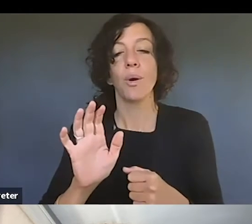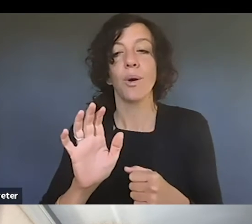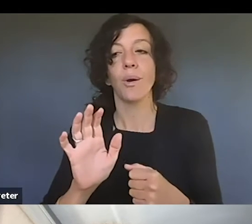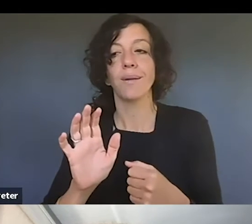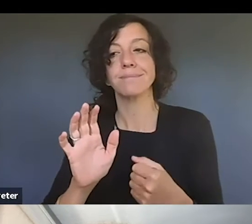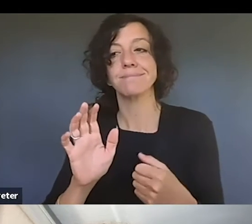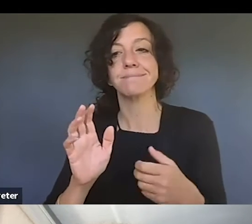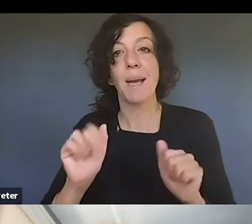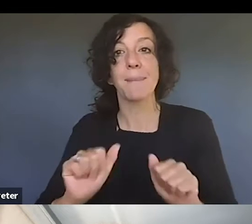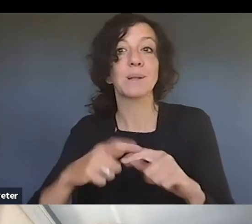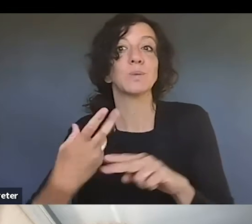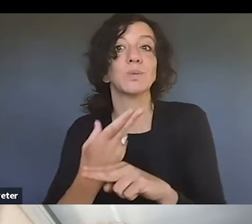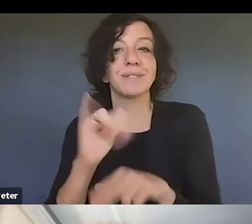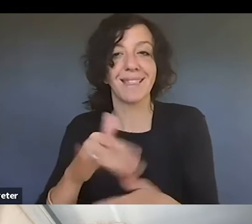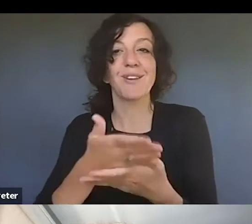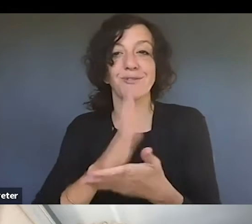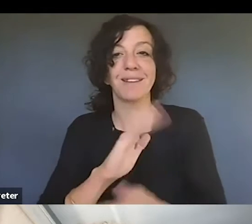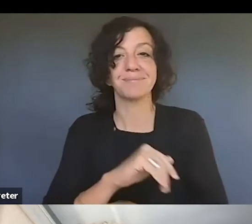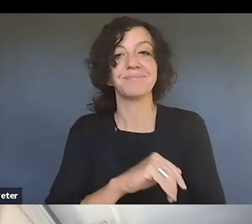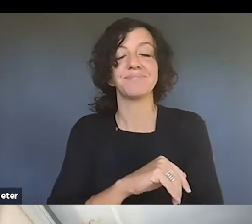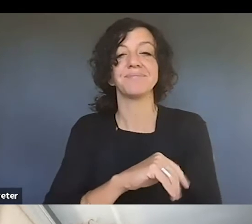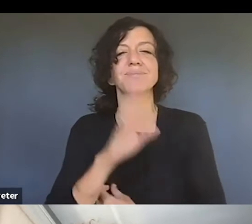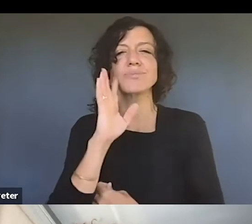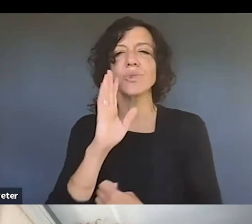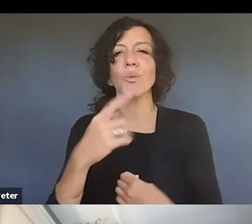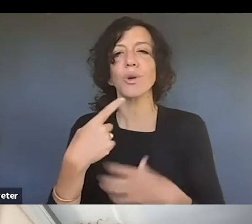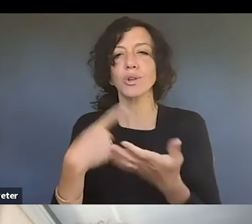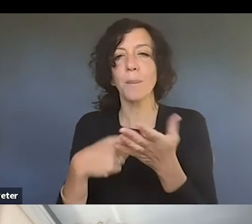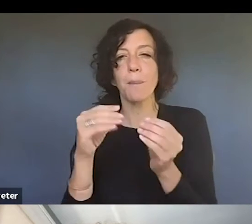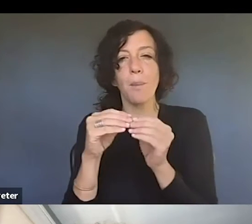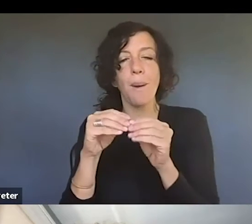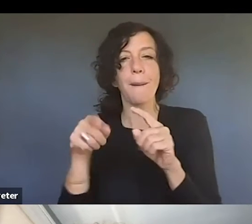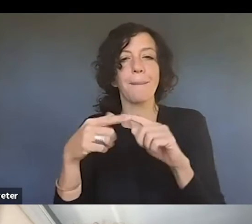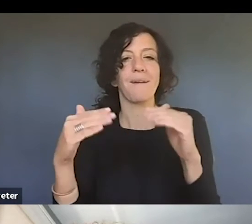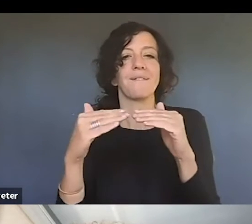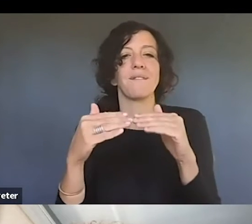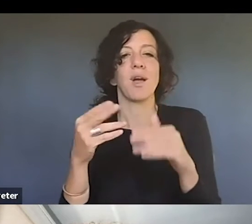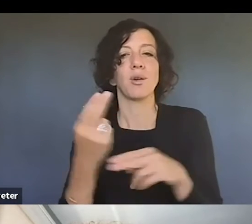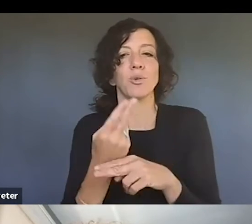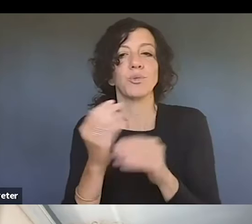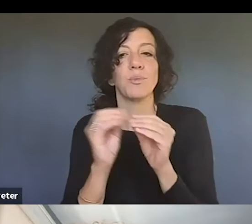concept. But I'll just leave it here, and we can talk about fair use more when all three of us are talking.